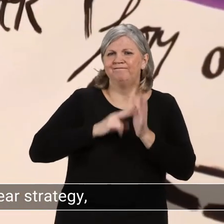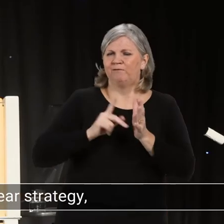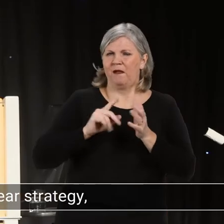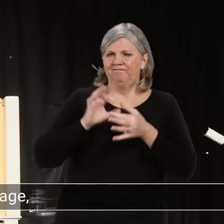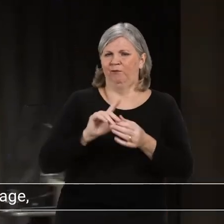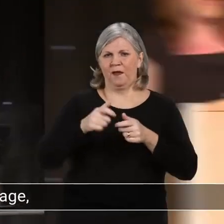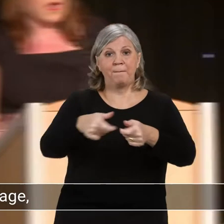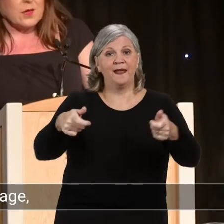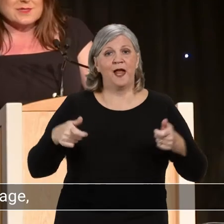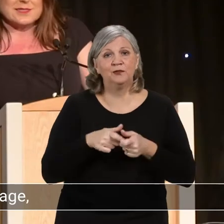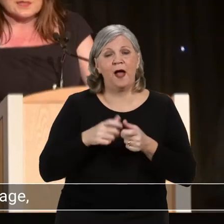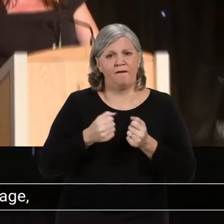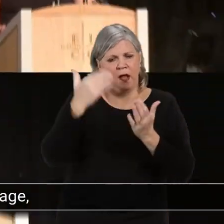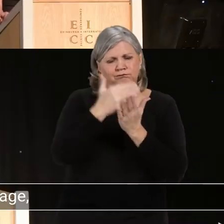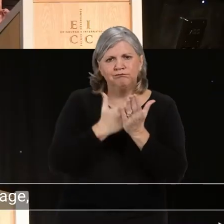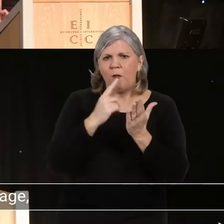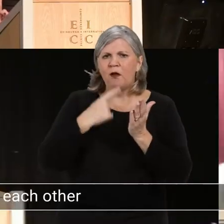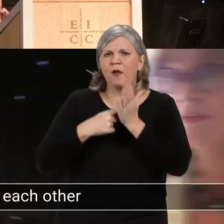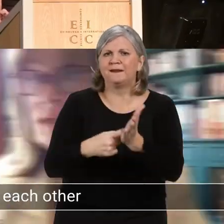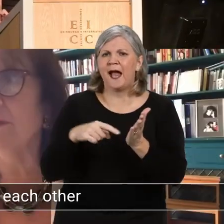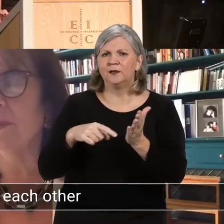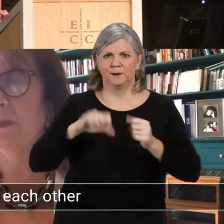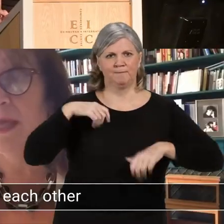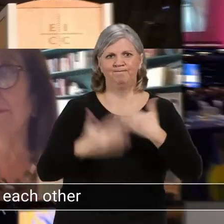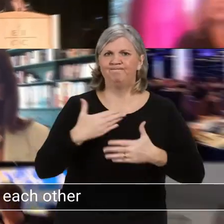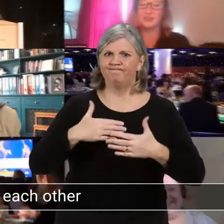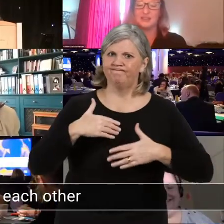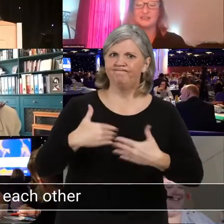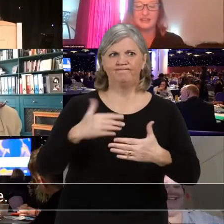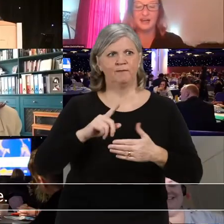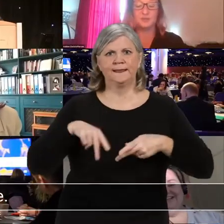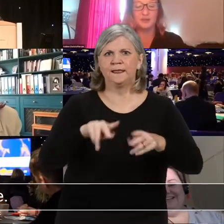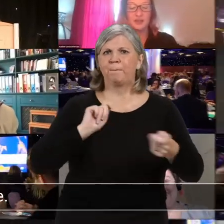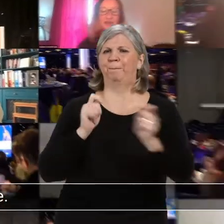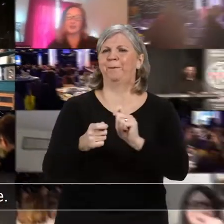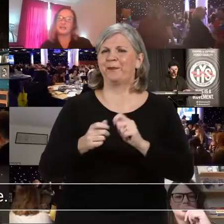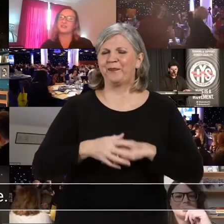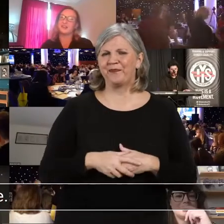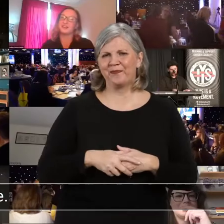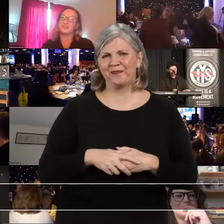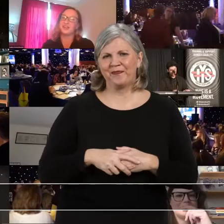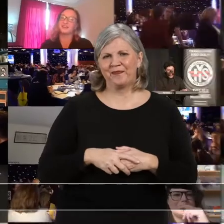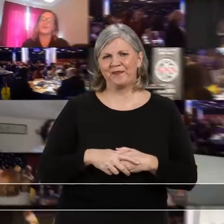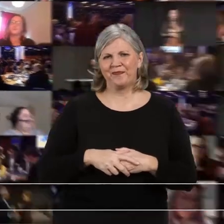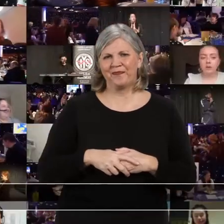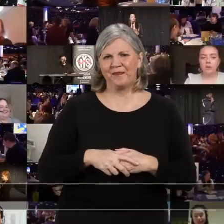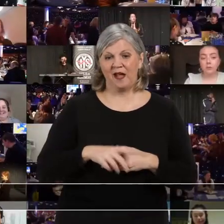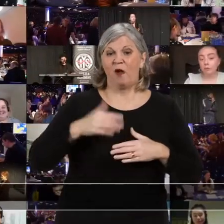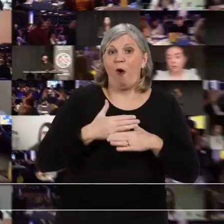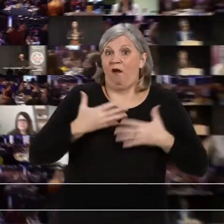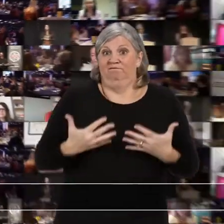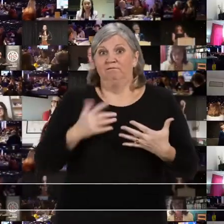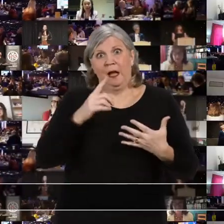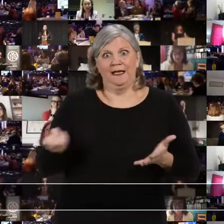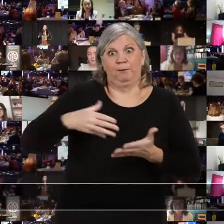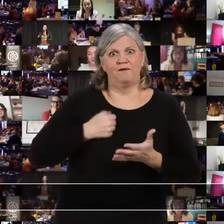three-year strategy, which was designed as a package. Sets of recommendations building on each other to kickstart systemic change. But our